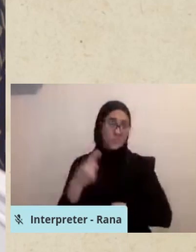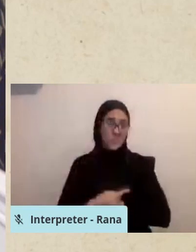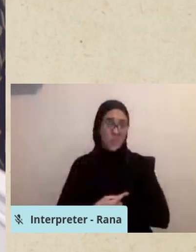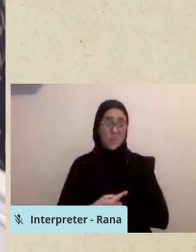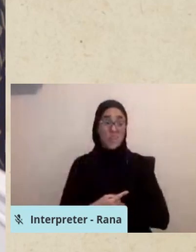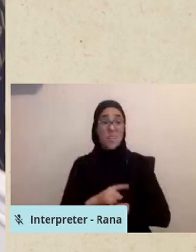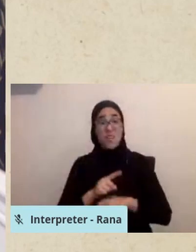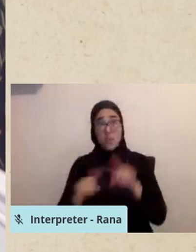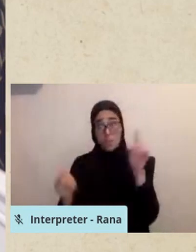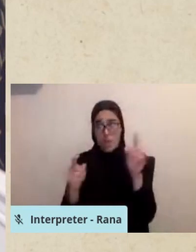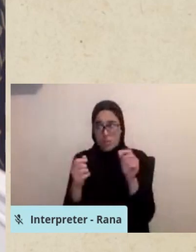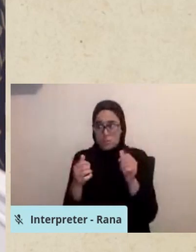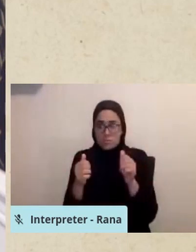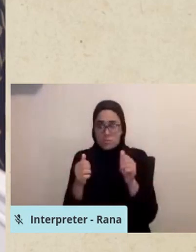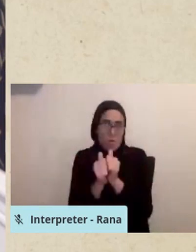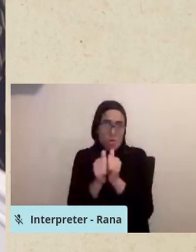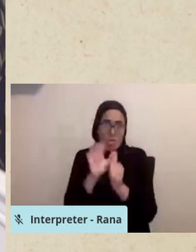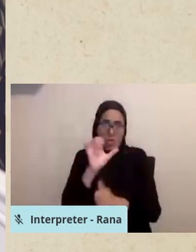none of these things could happen.